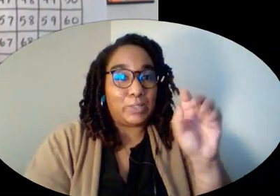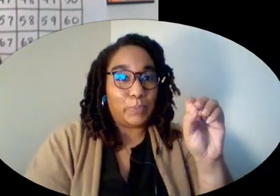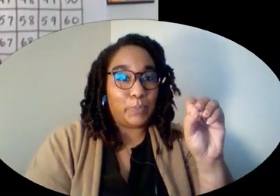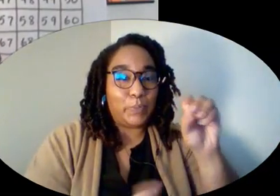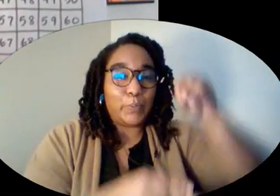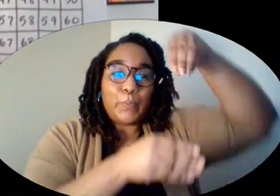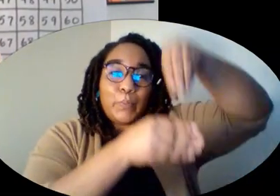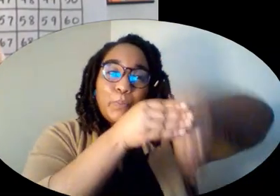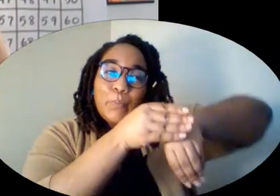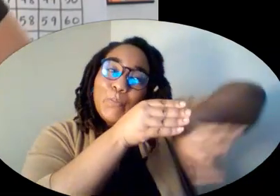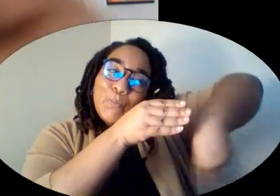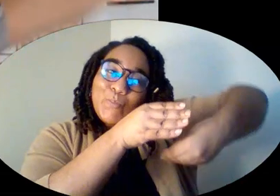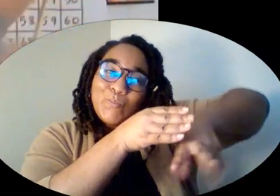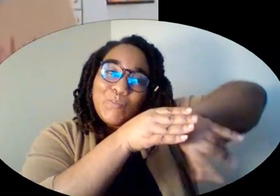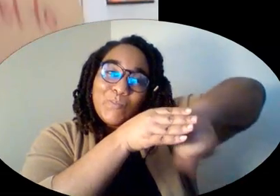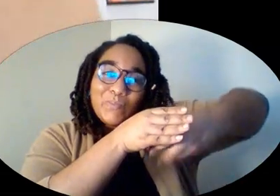Okay, here we go.